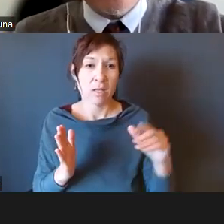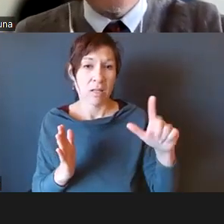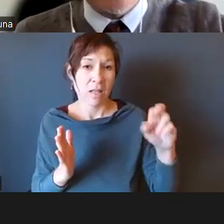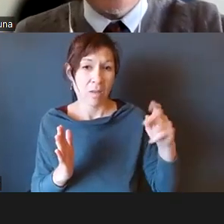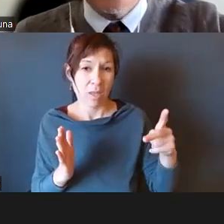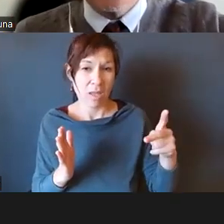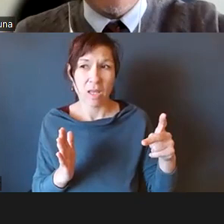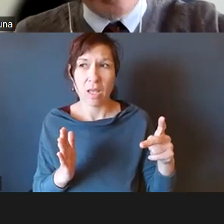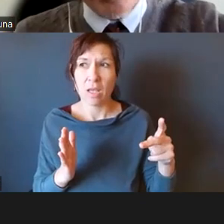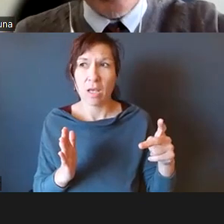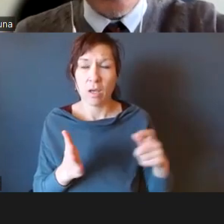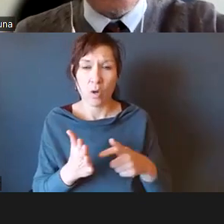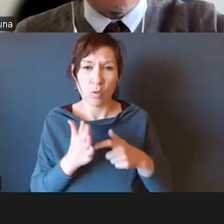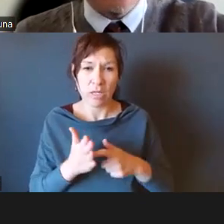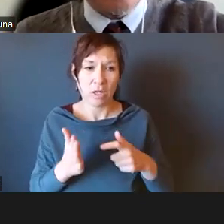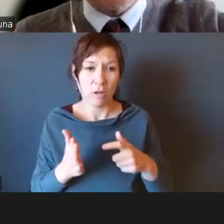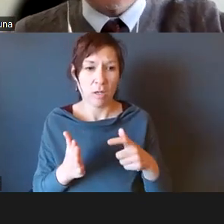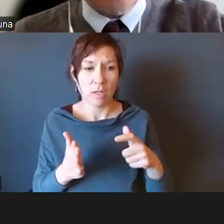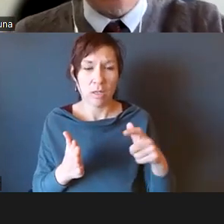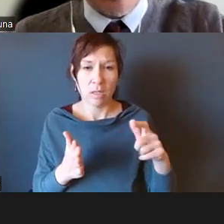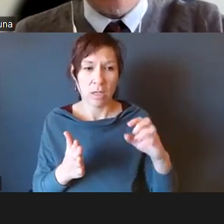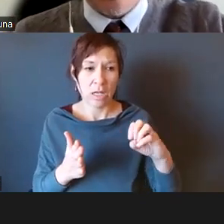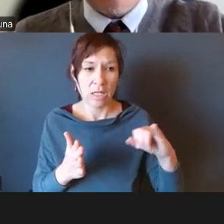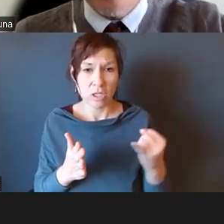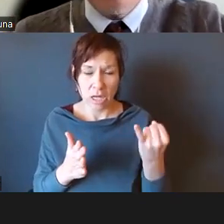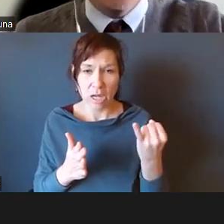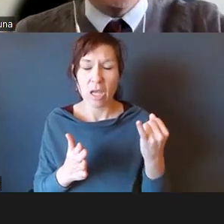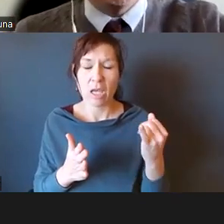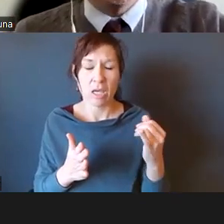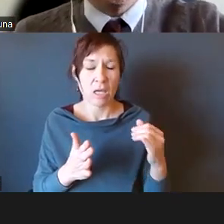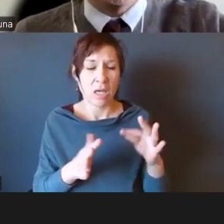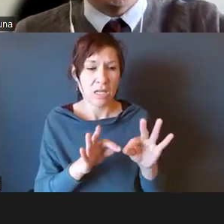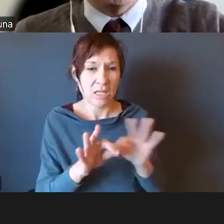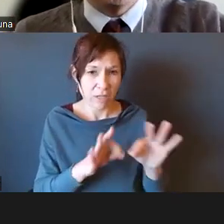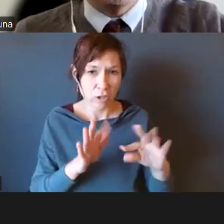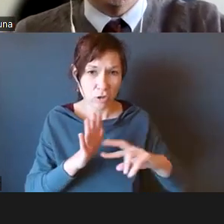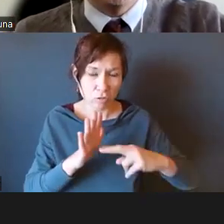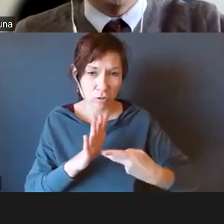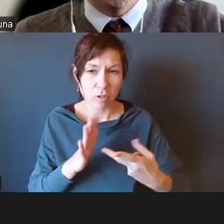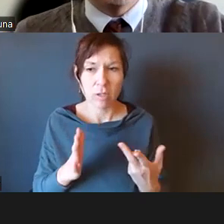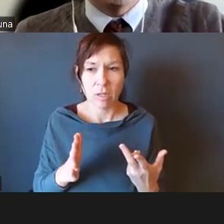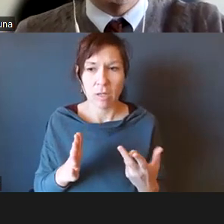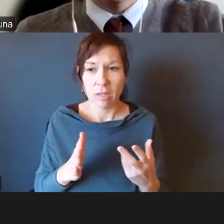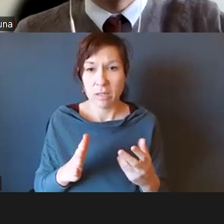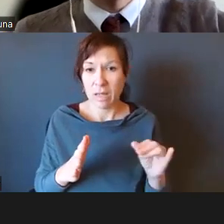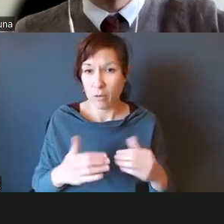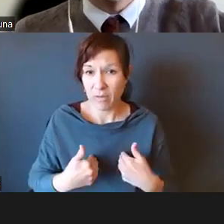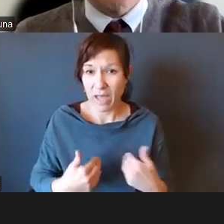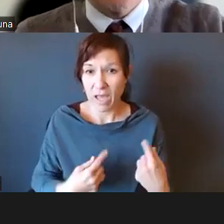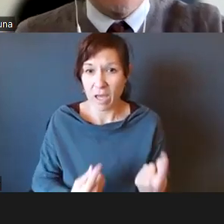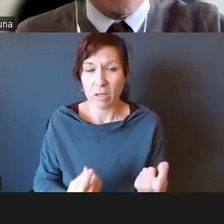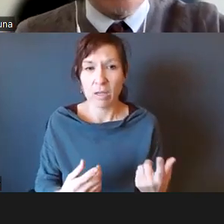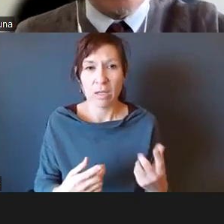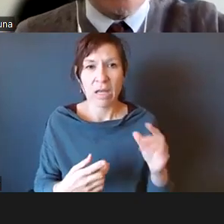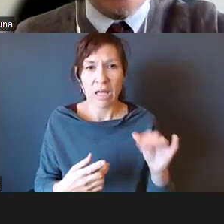for the EJ definition as it's existed for some time. Now is one of the most predictive